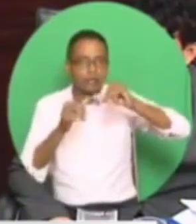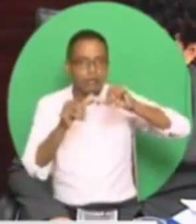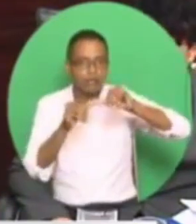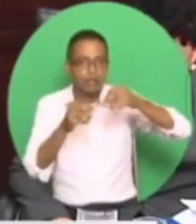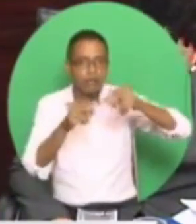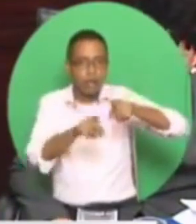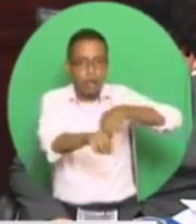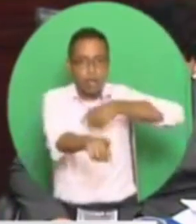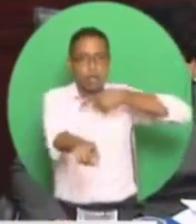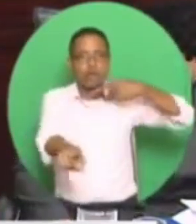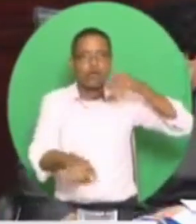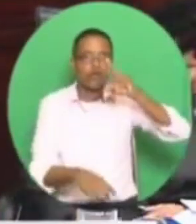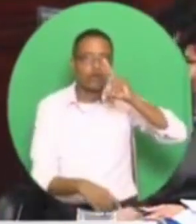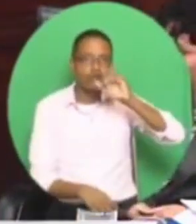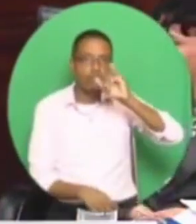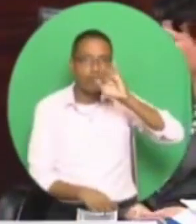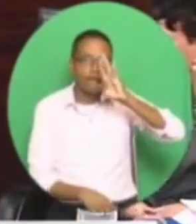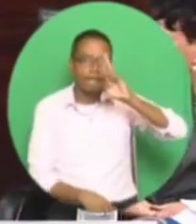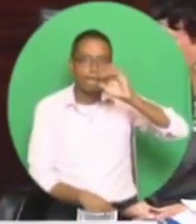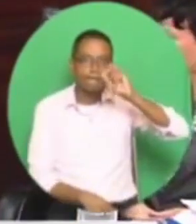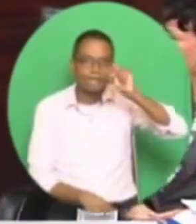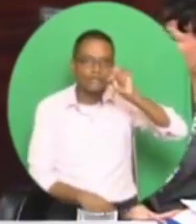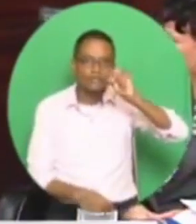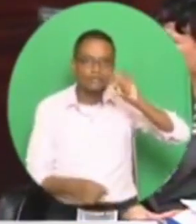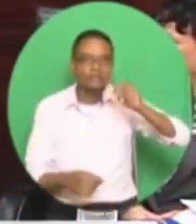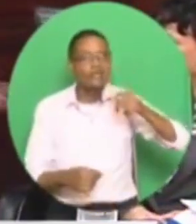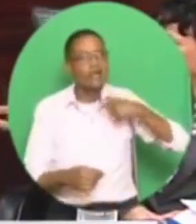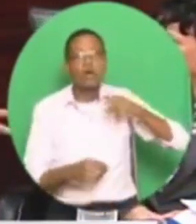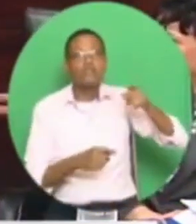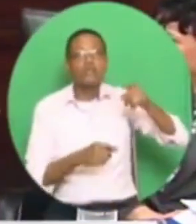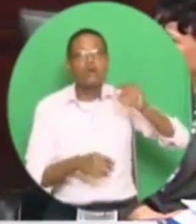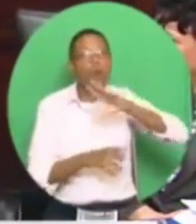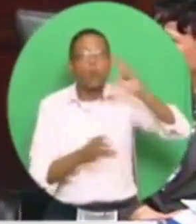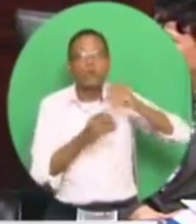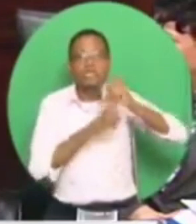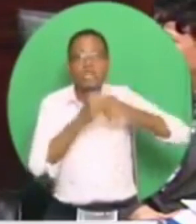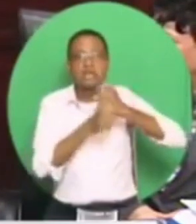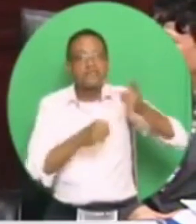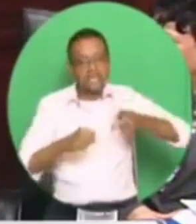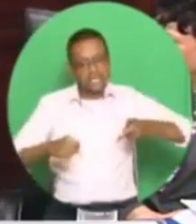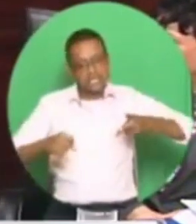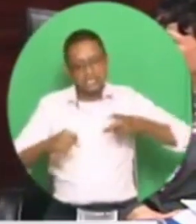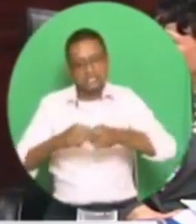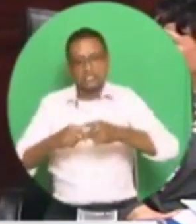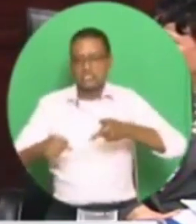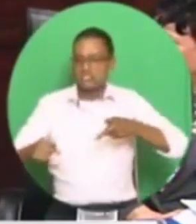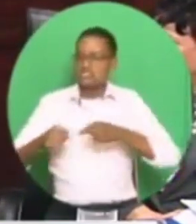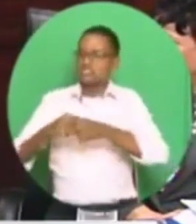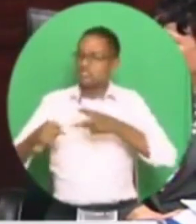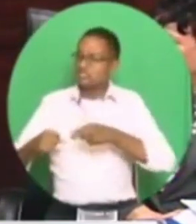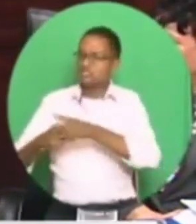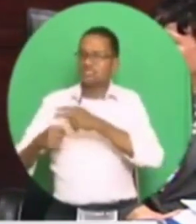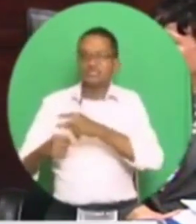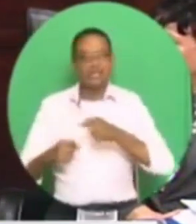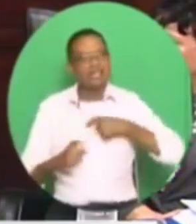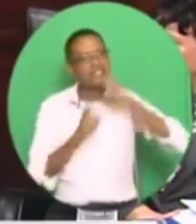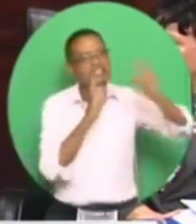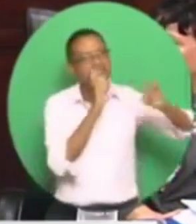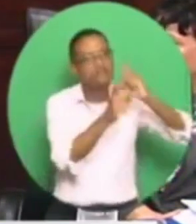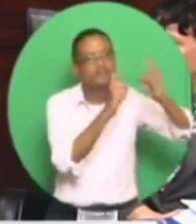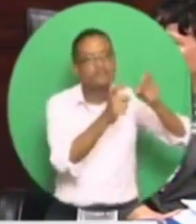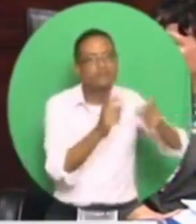cut ribbon whole year. And I will get somebody to buy a fork for them. Because that's the next thing they will use a lot in the coming days.